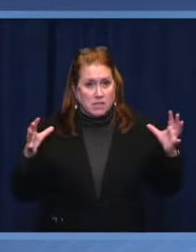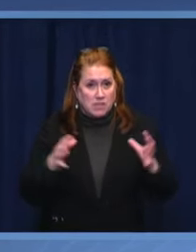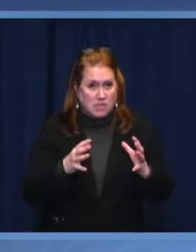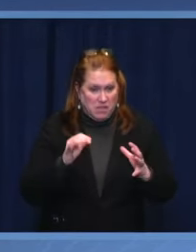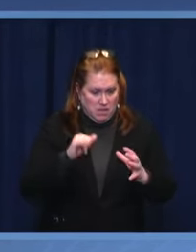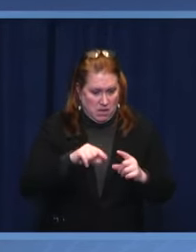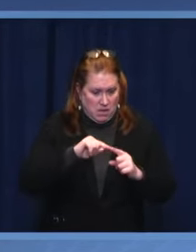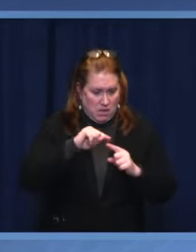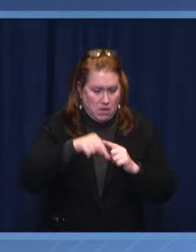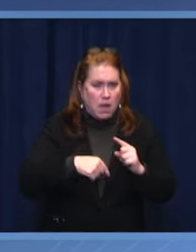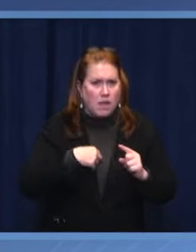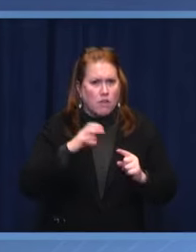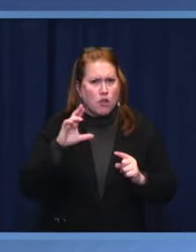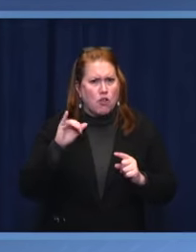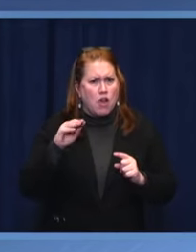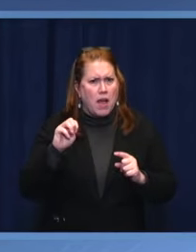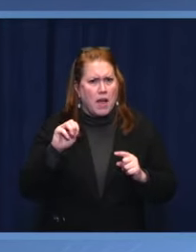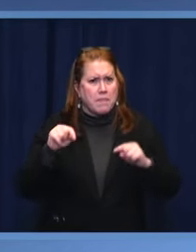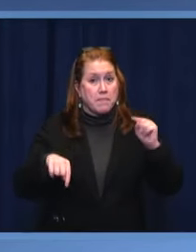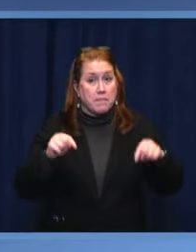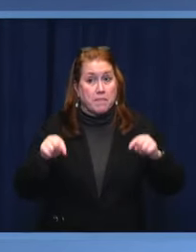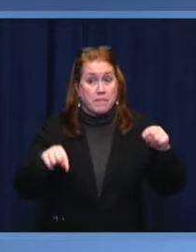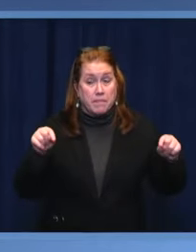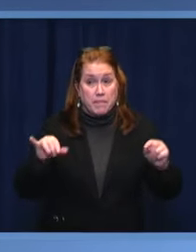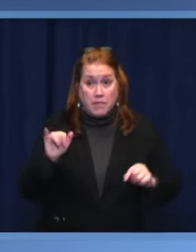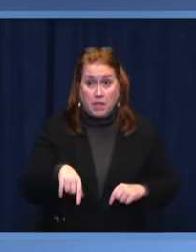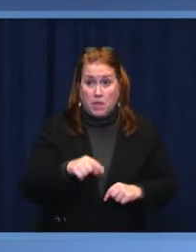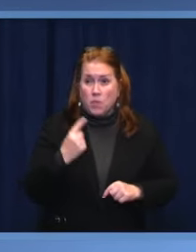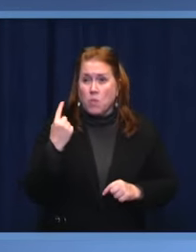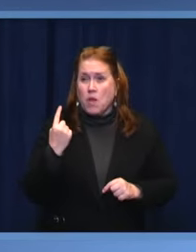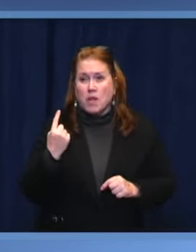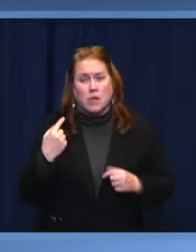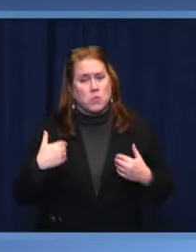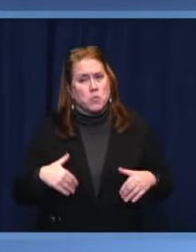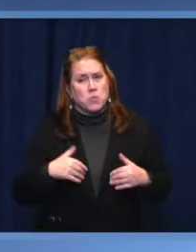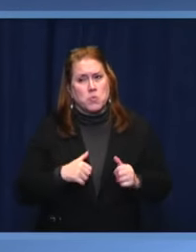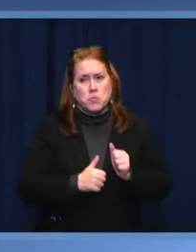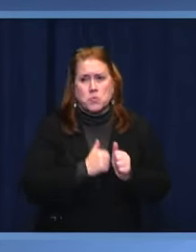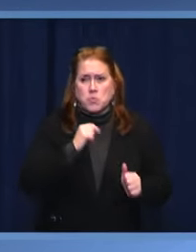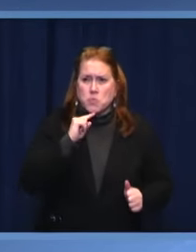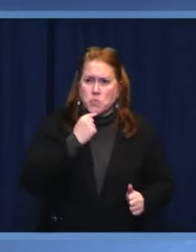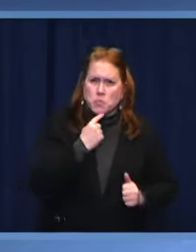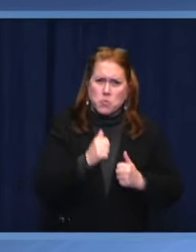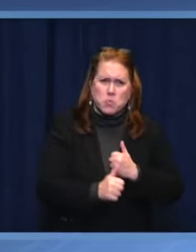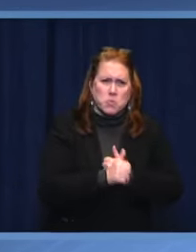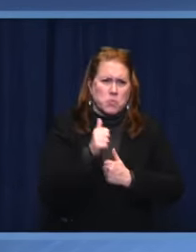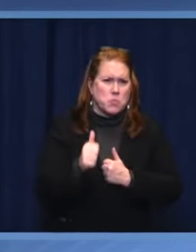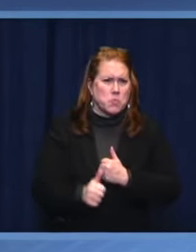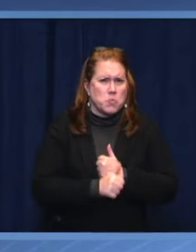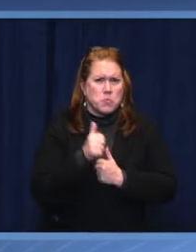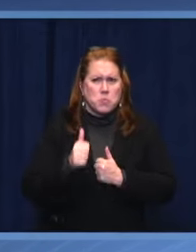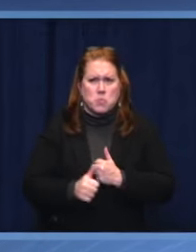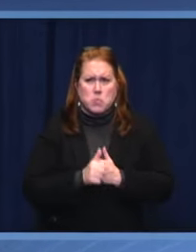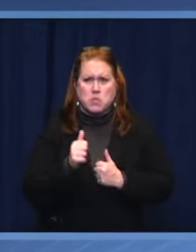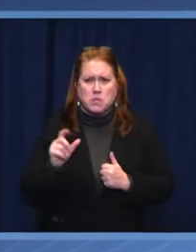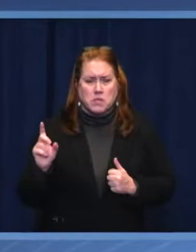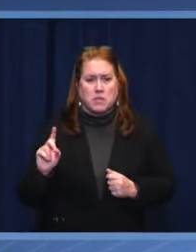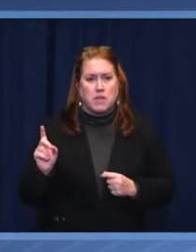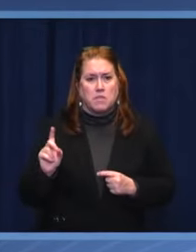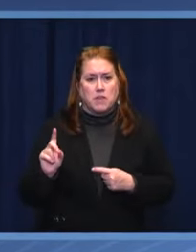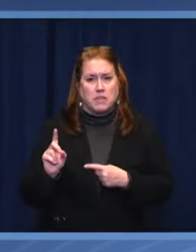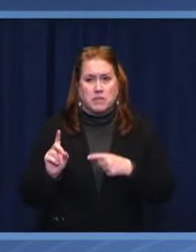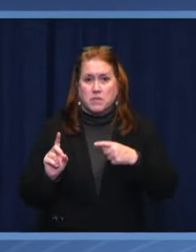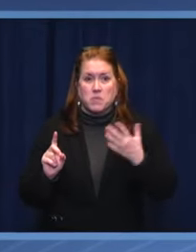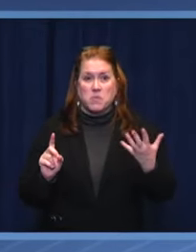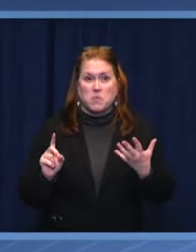which is one of the most dangerous threats of democracy. The